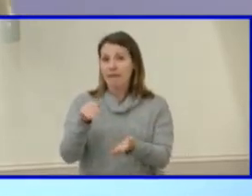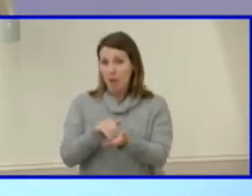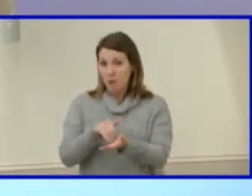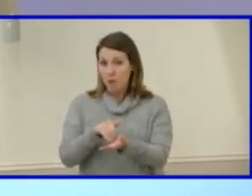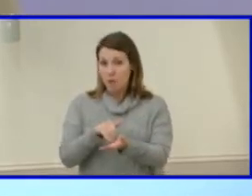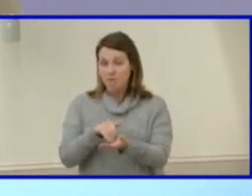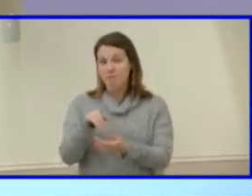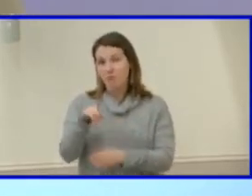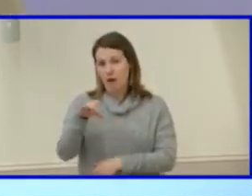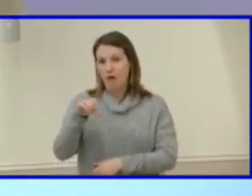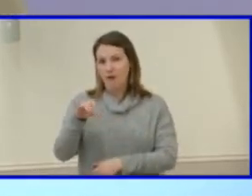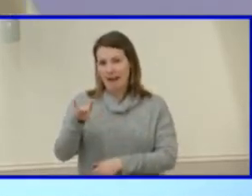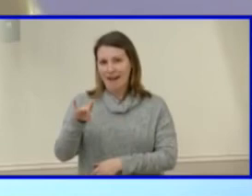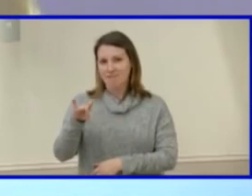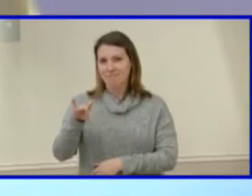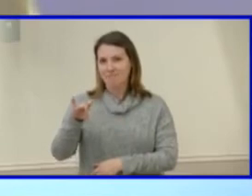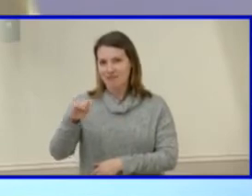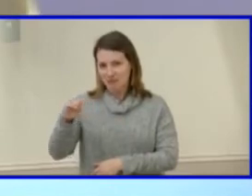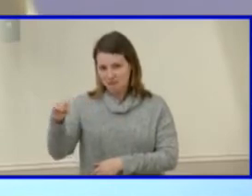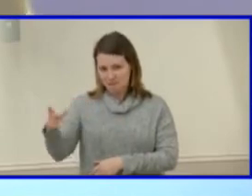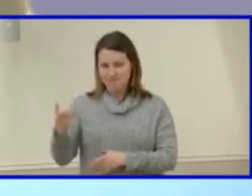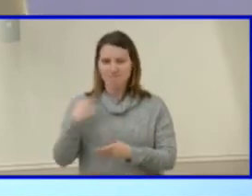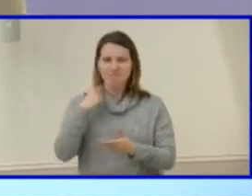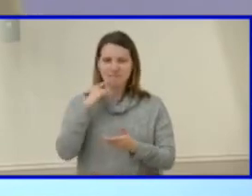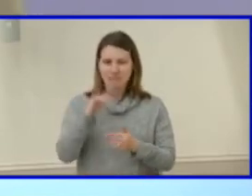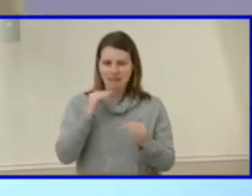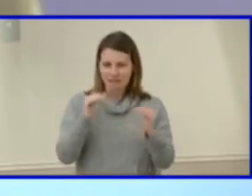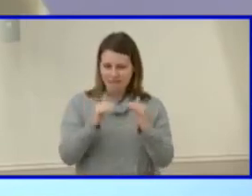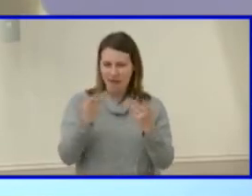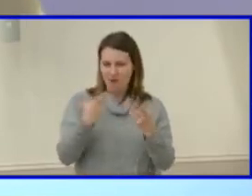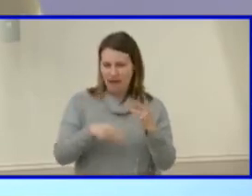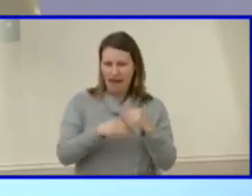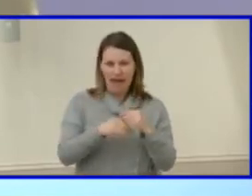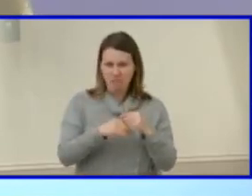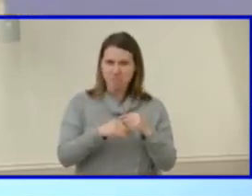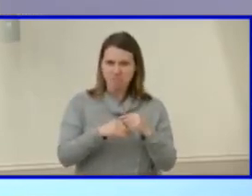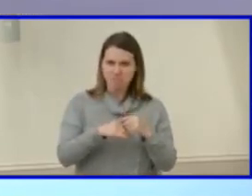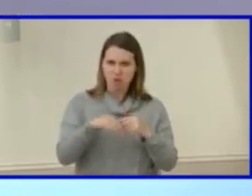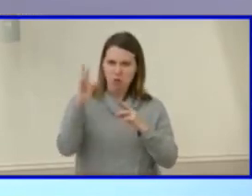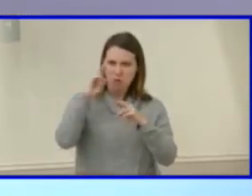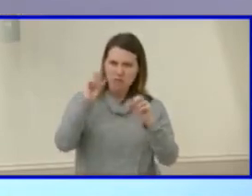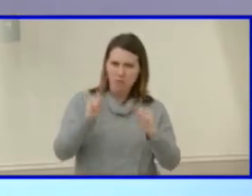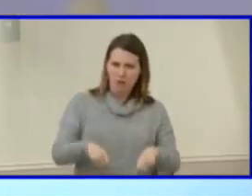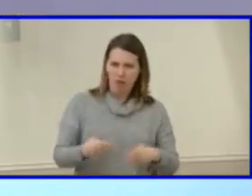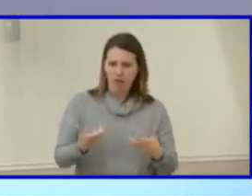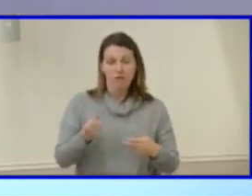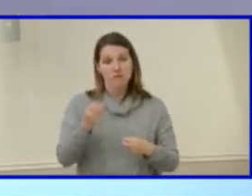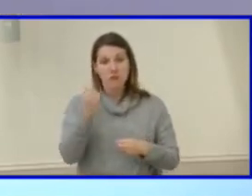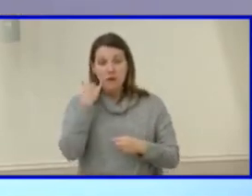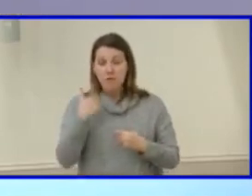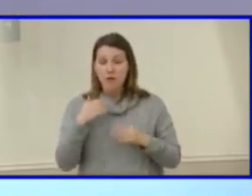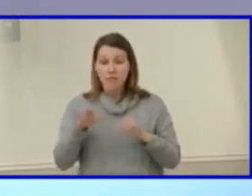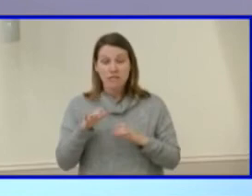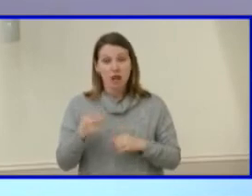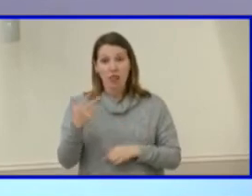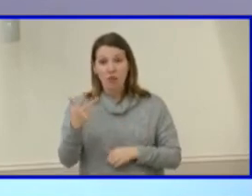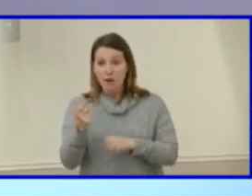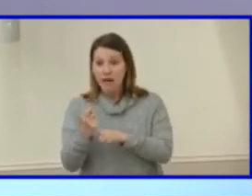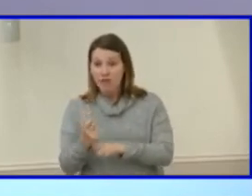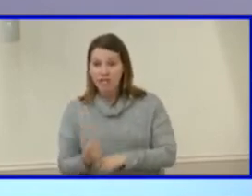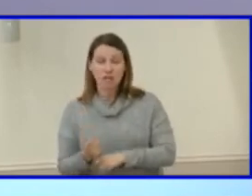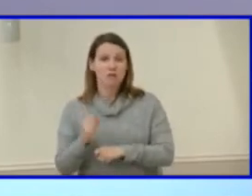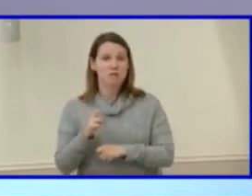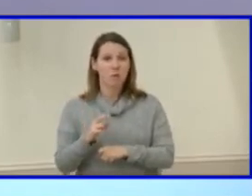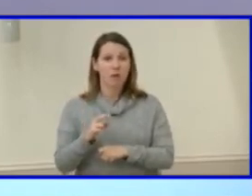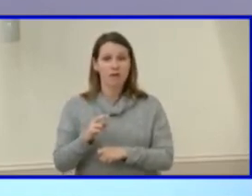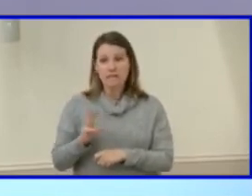so, for example, even if we did that over the course of several years, we did three a year, or we added six